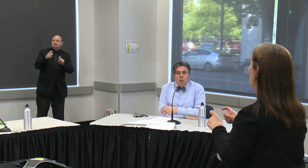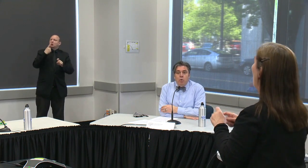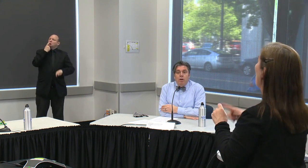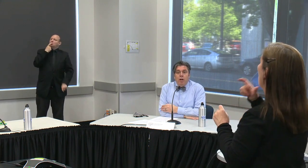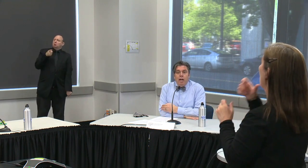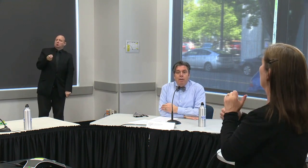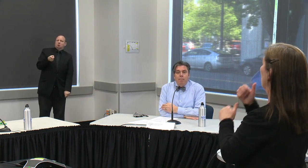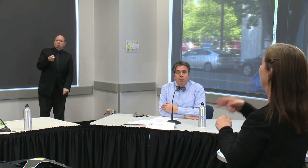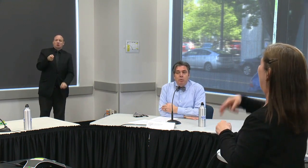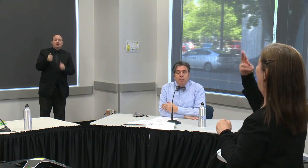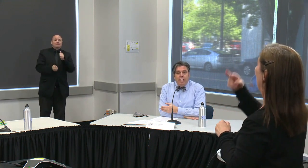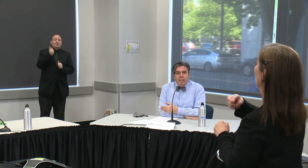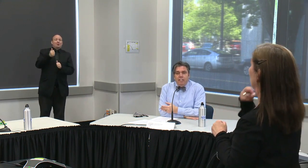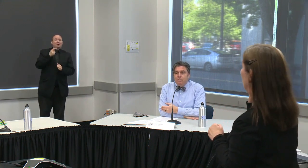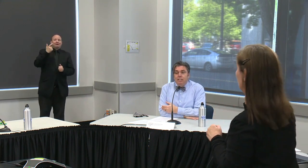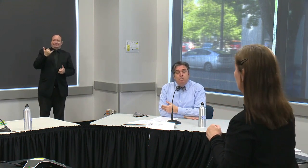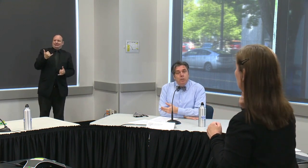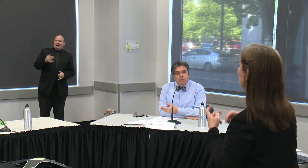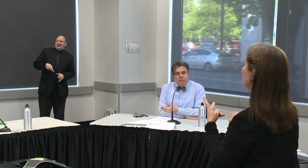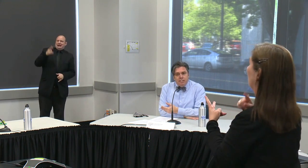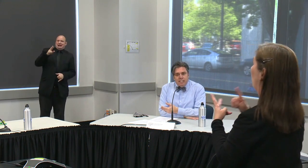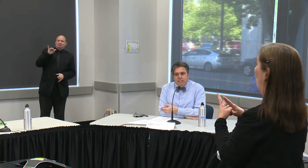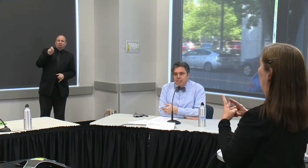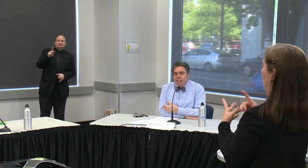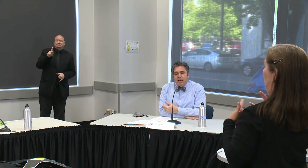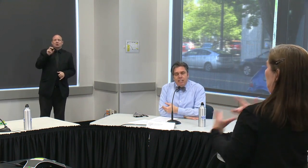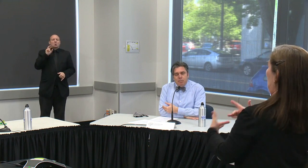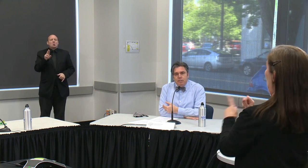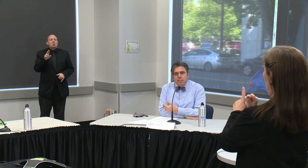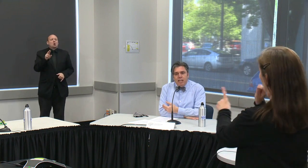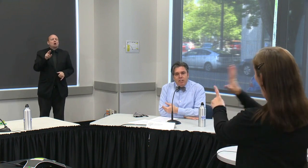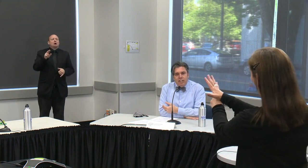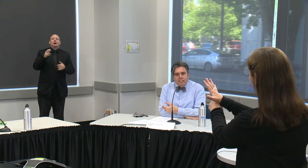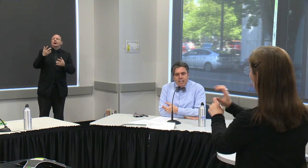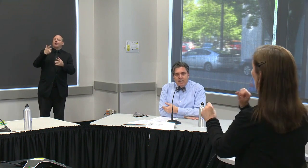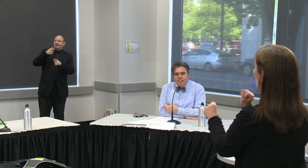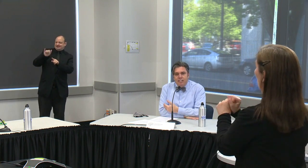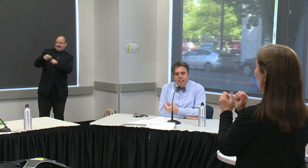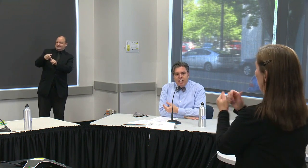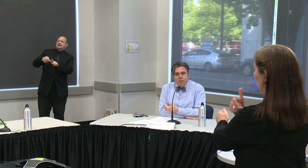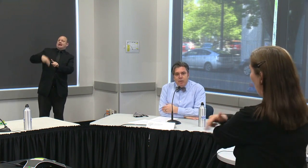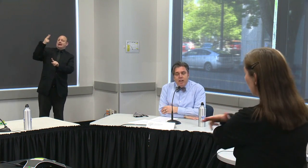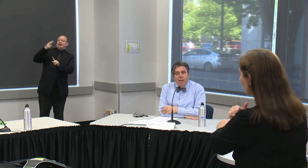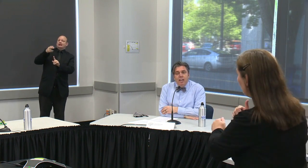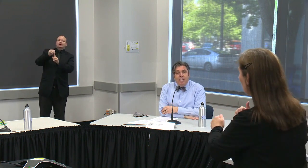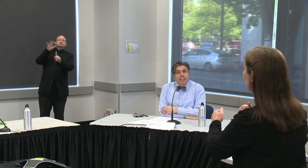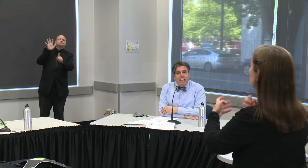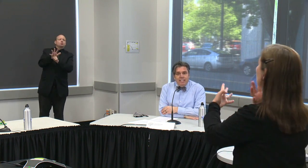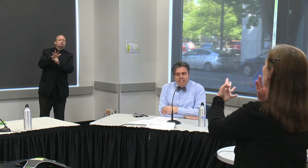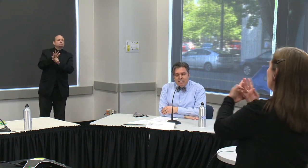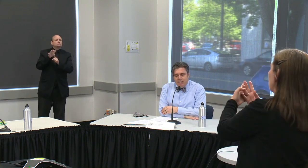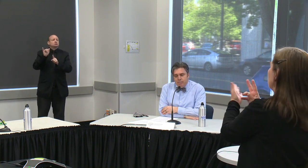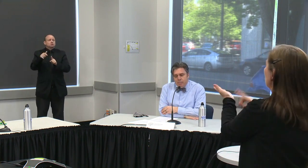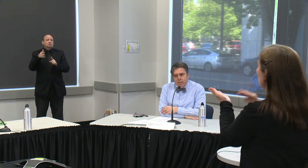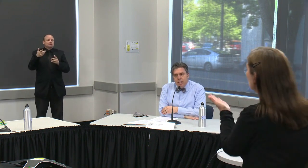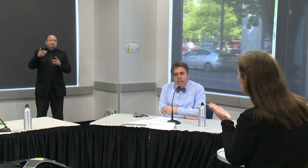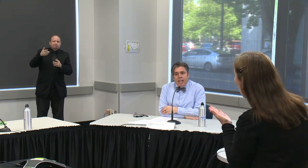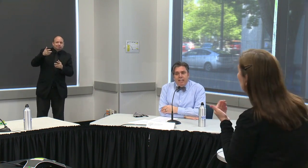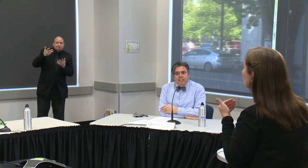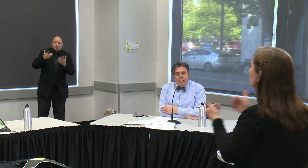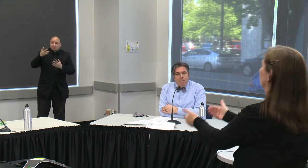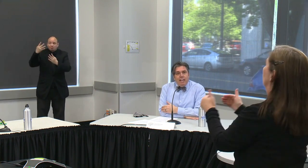those who are most likely to be exposed to the disease in hospitals congregate settings and elsewhere get that testing